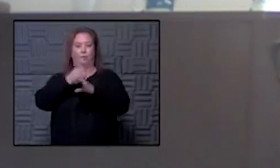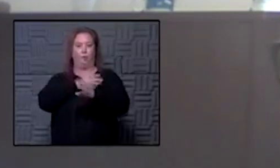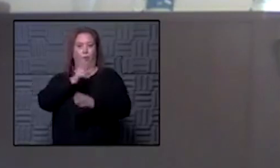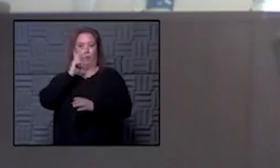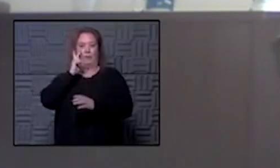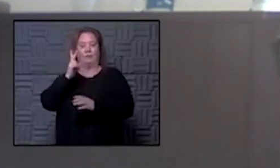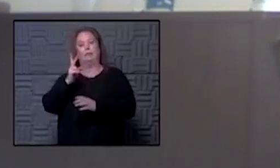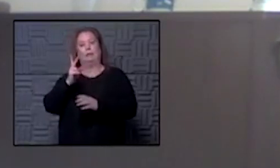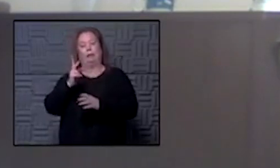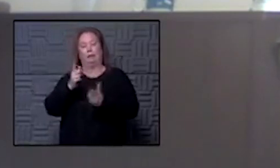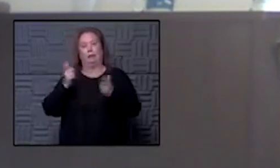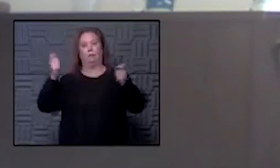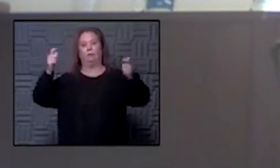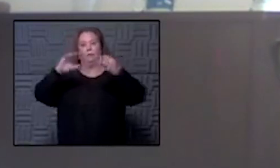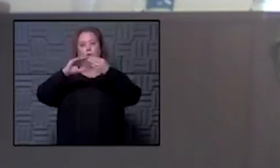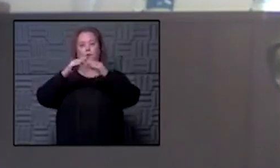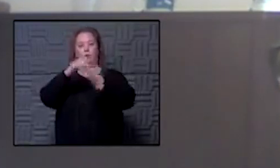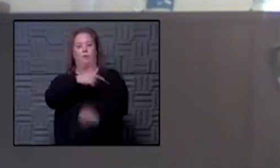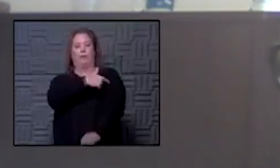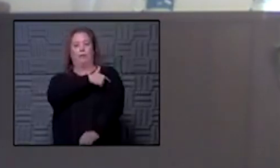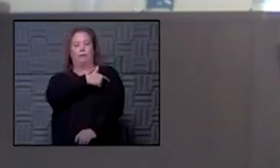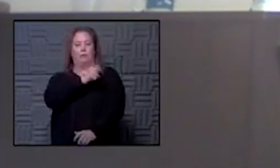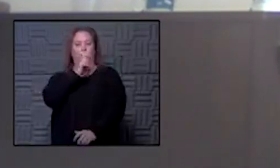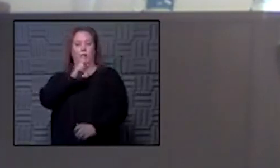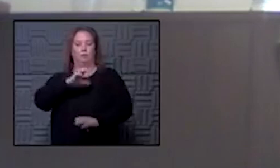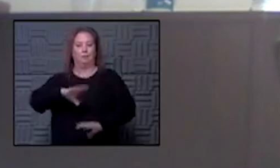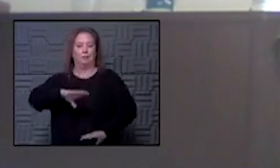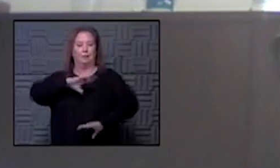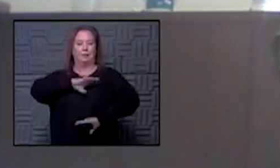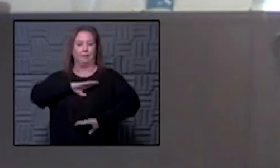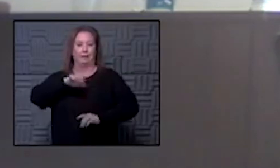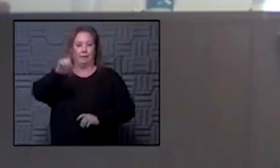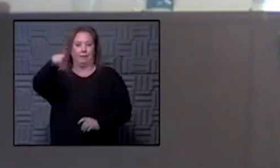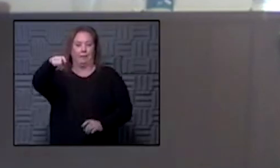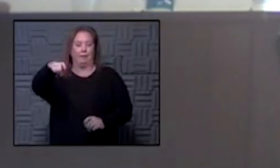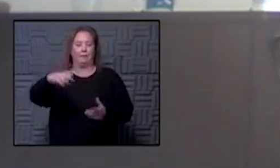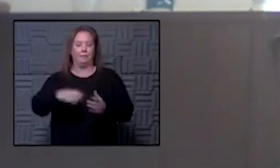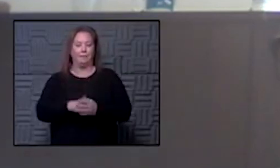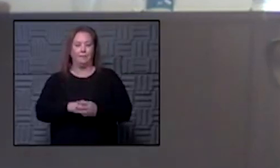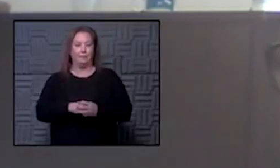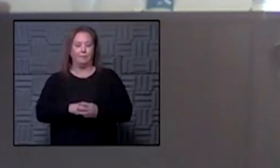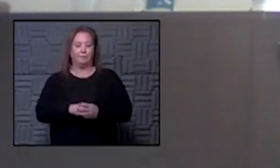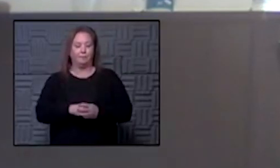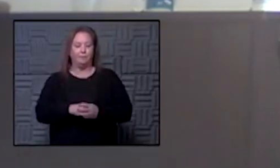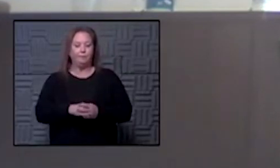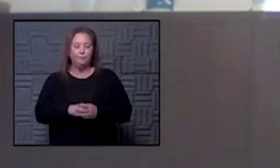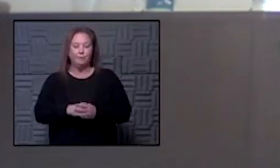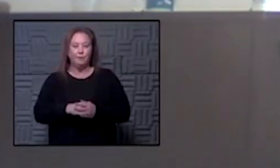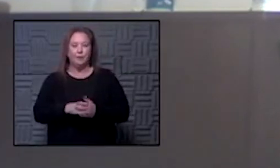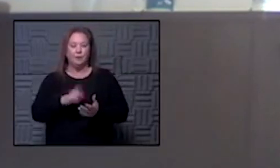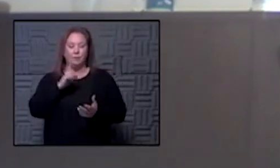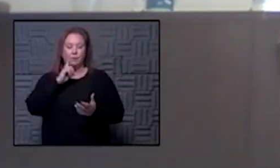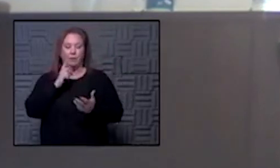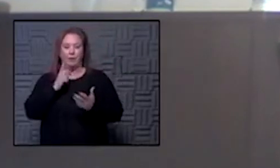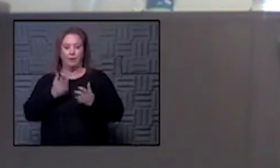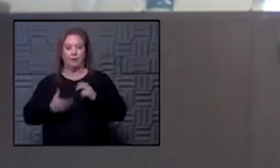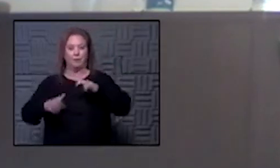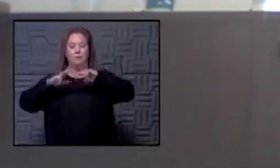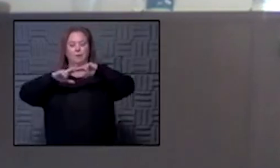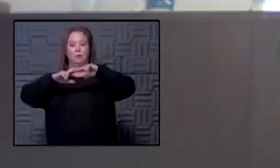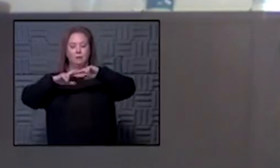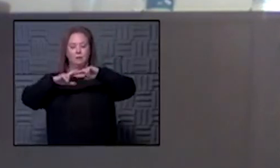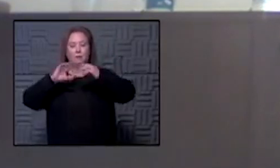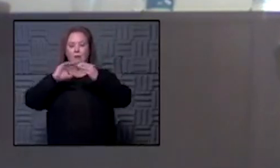see those those huge numbers of vaccine that will really meet market demand but um you know it'll be scaling up uh rapidly